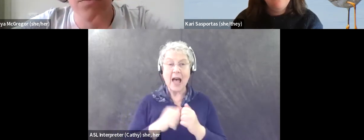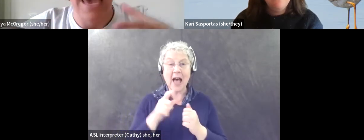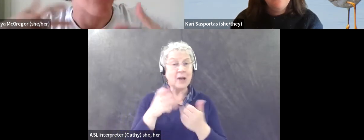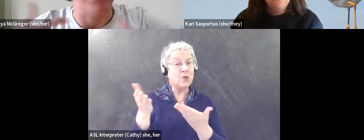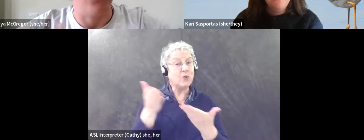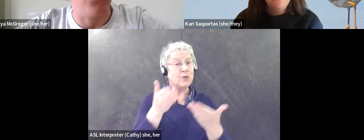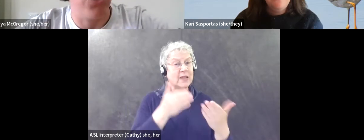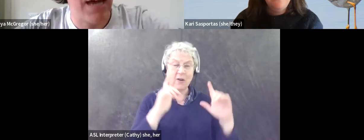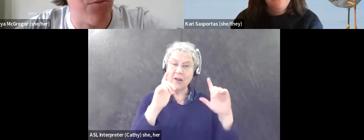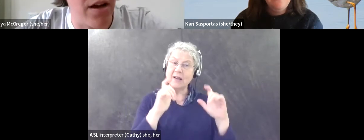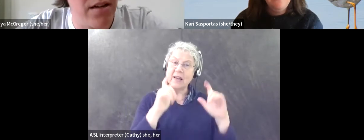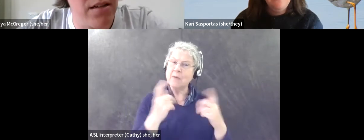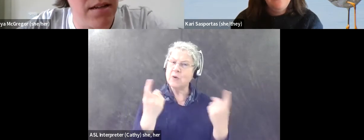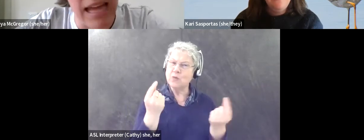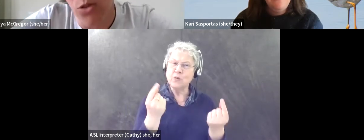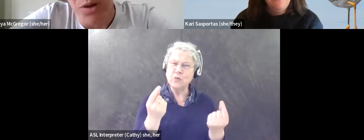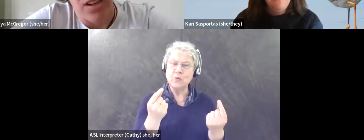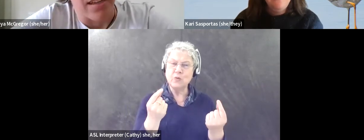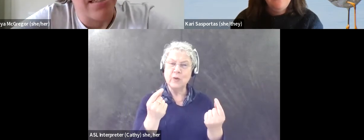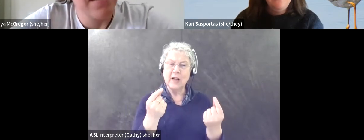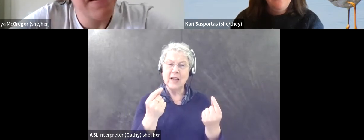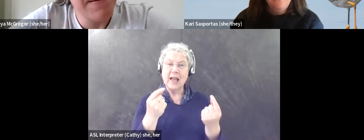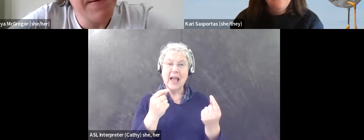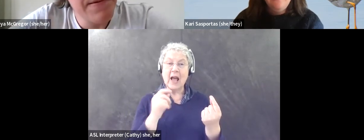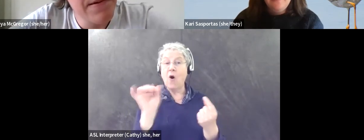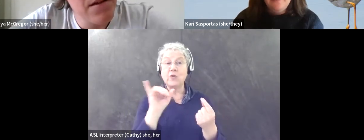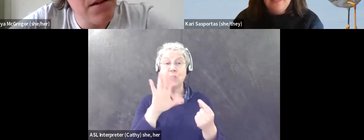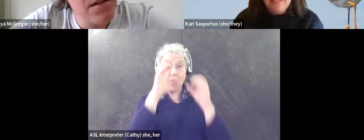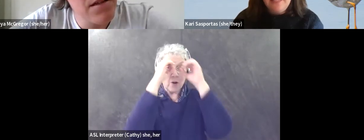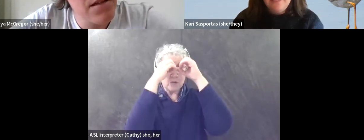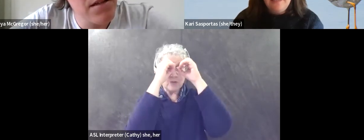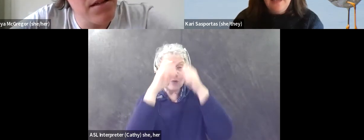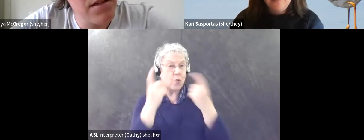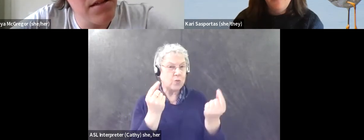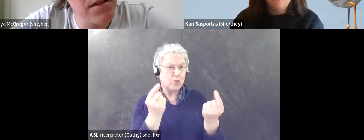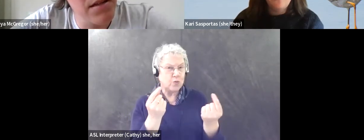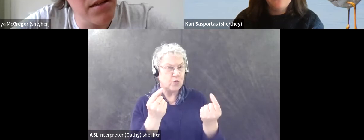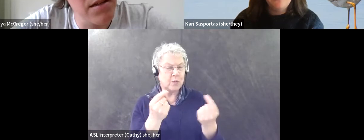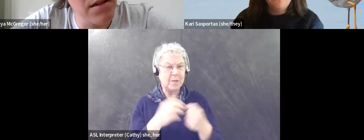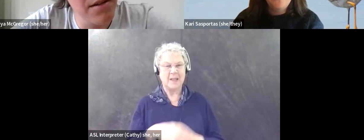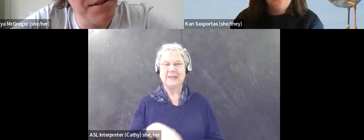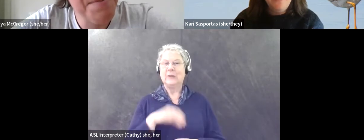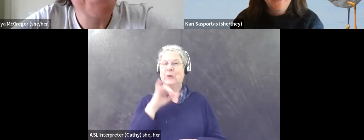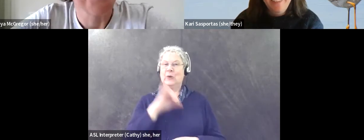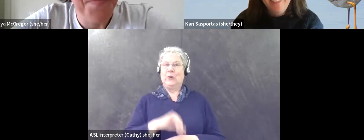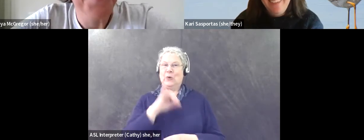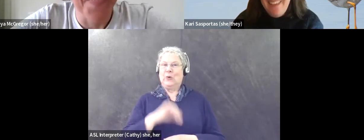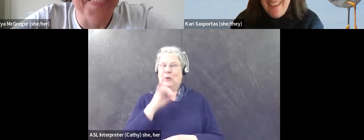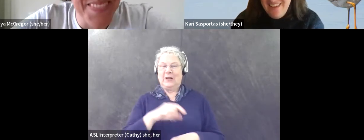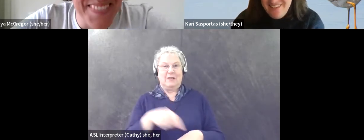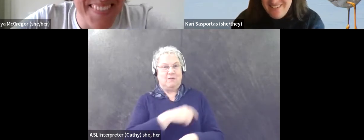carry your, your camera and or binoculars? This has been a project for me